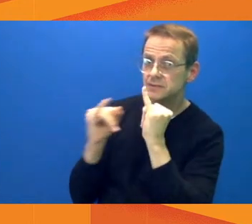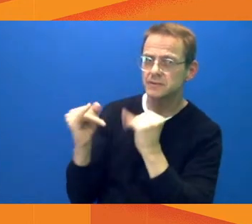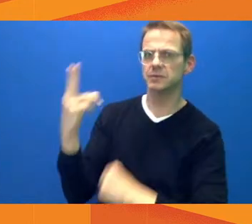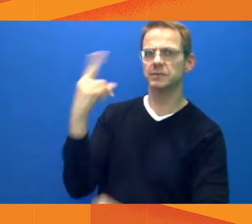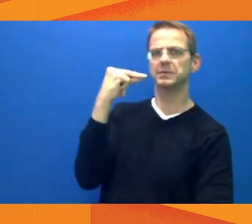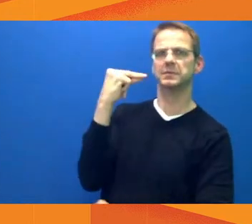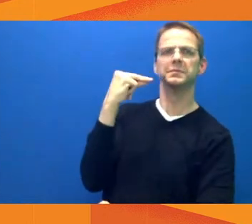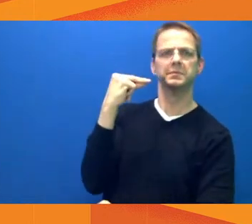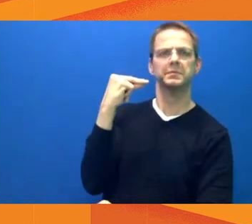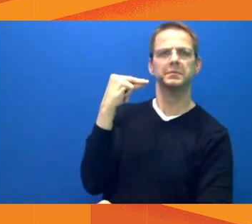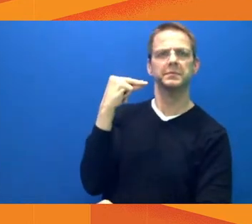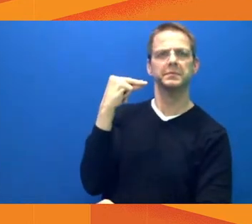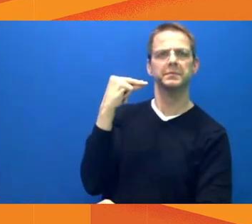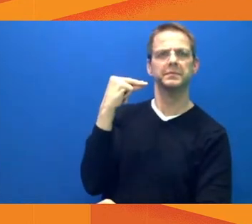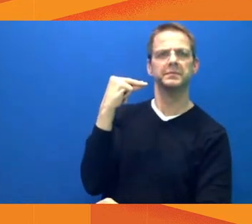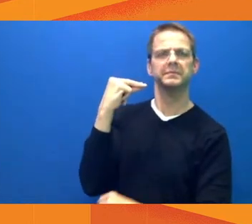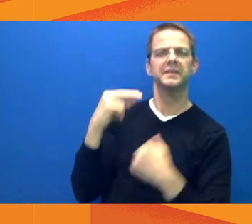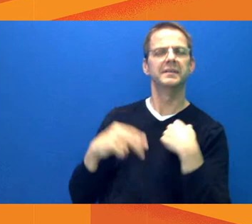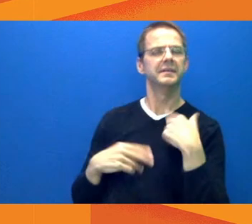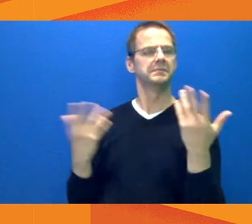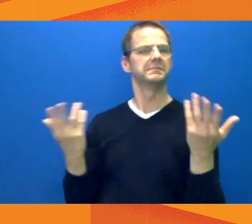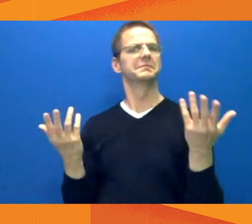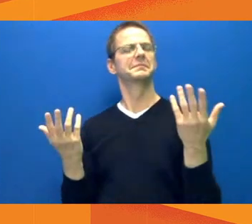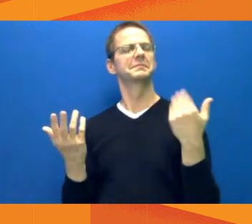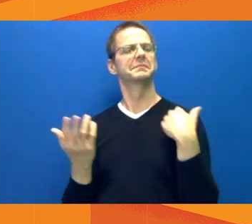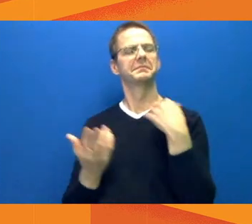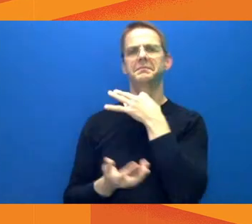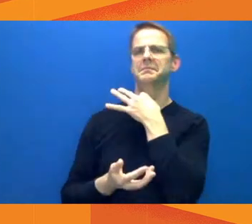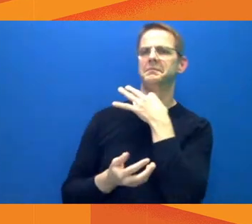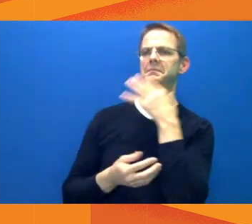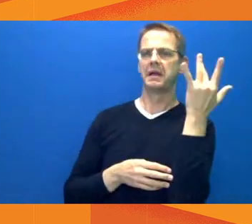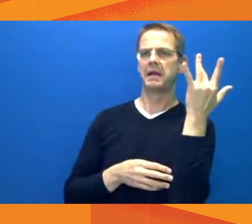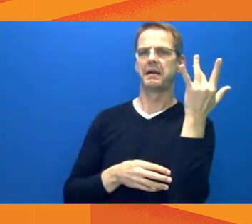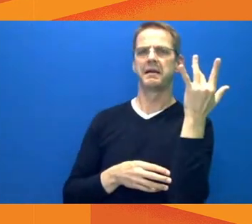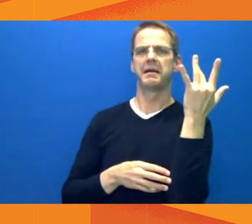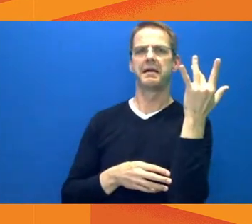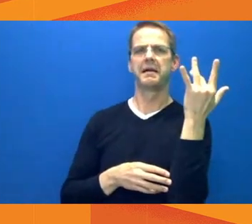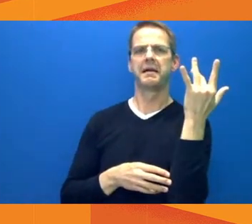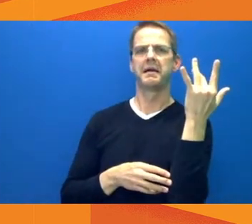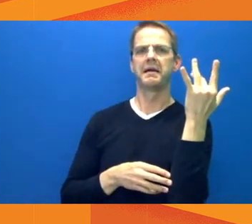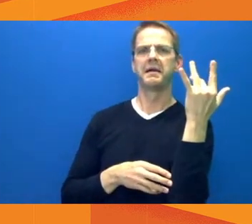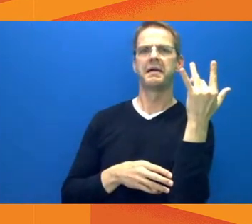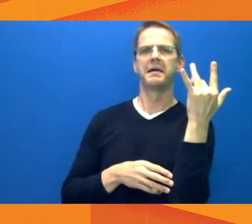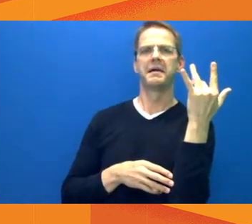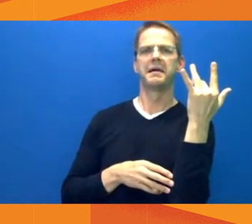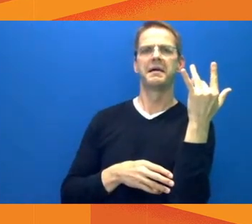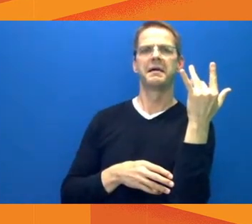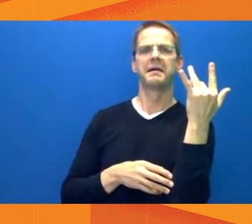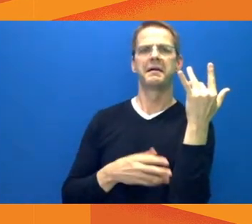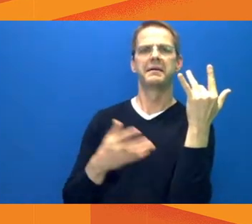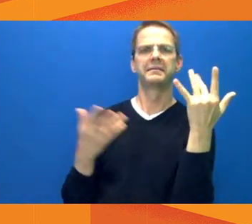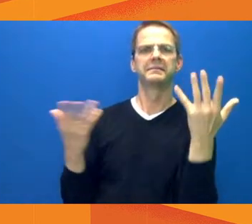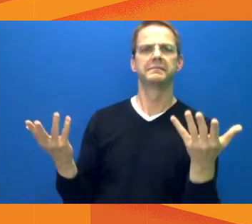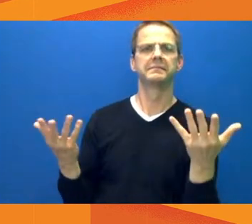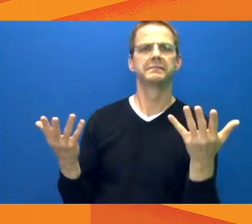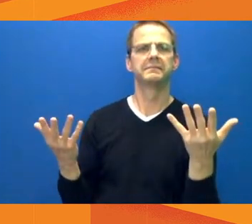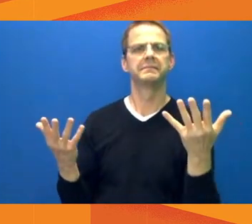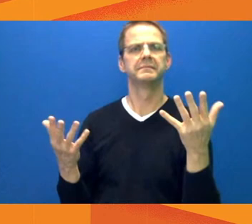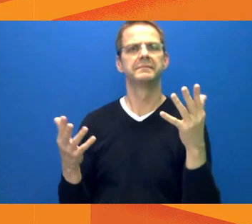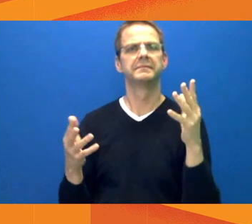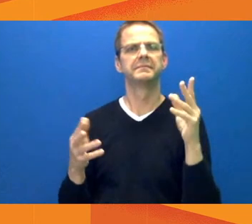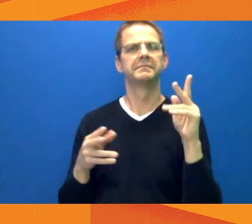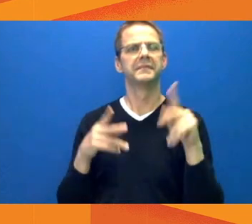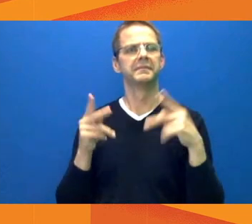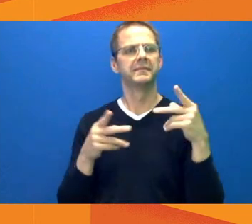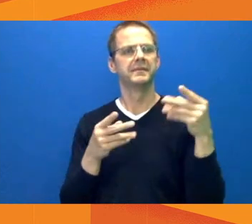be. You know, is it not a taxpayer funded and owned building? Shouldn't the public sort of